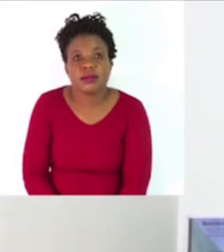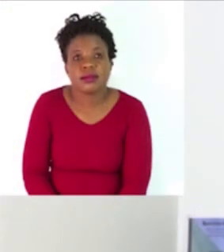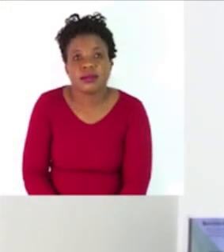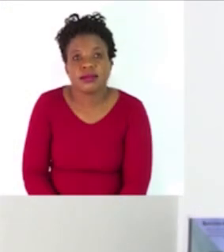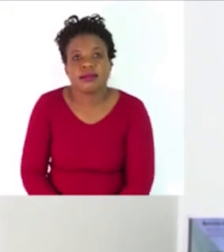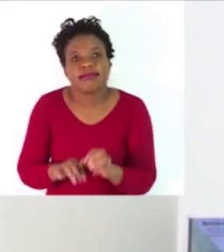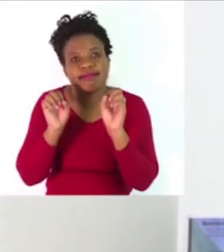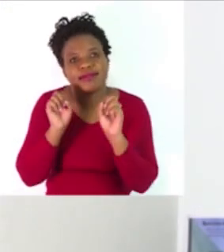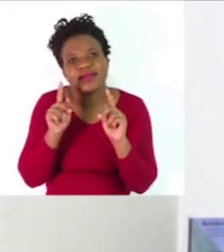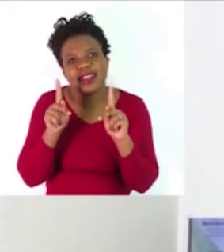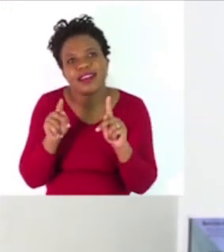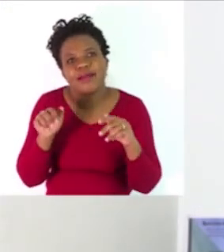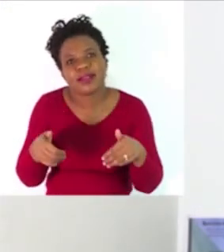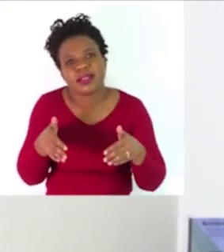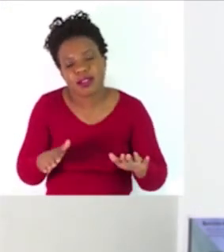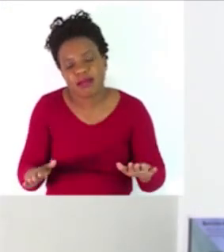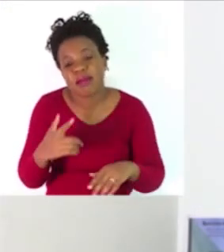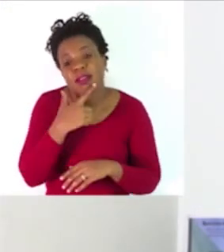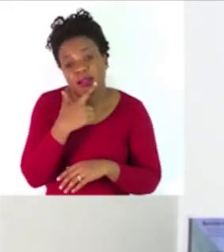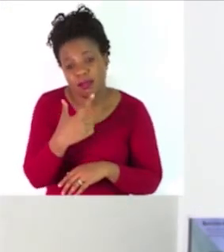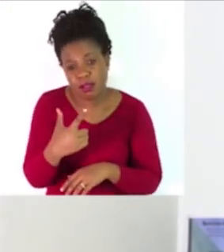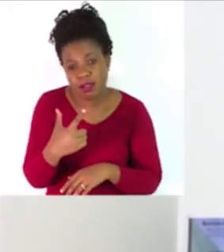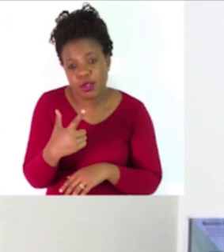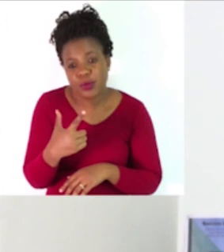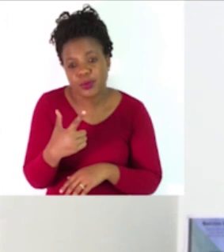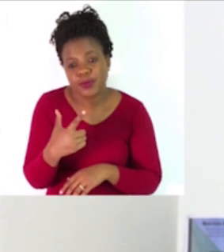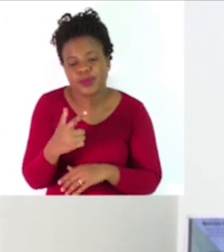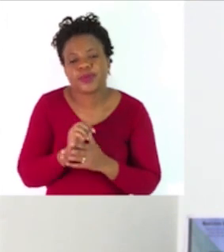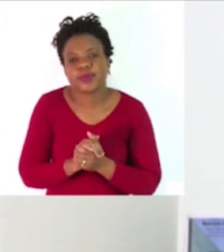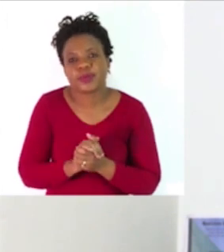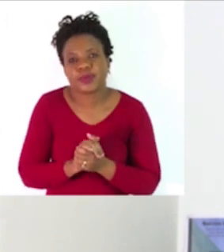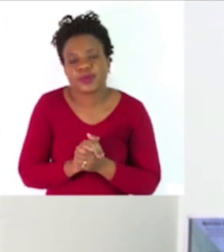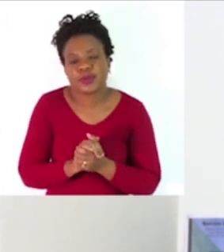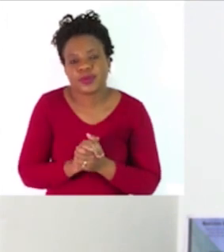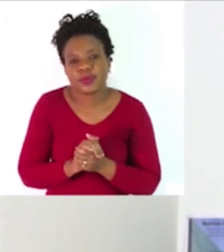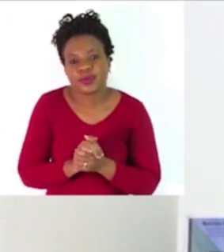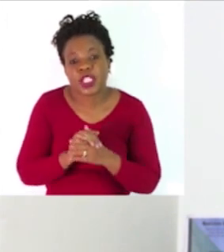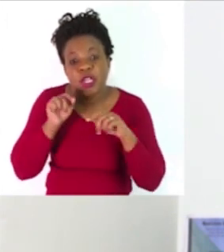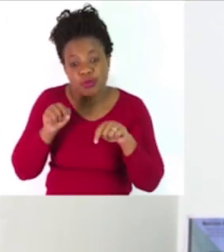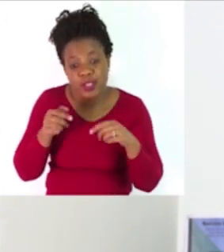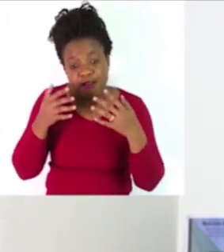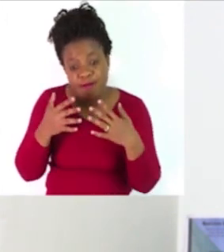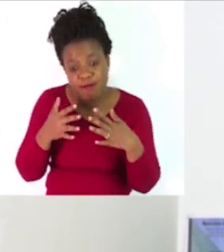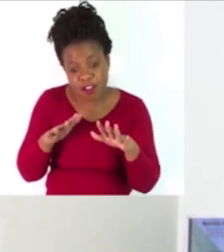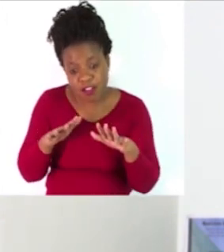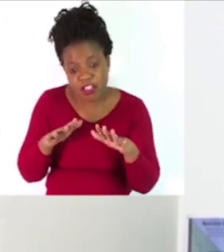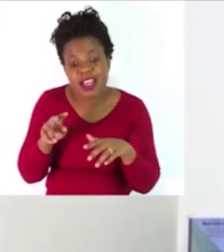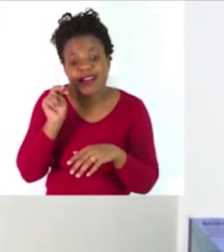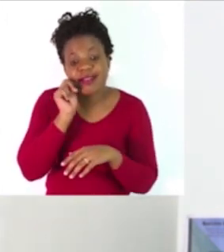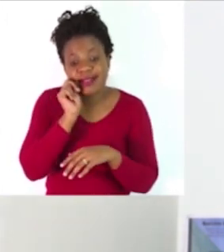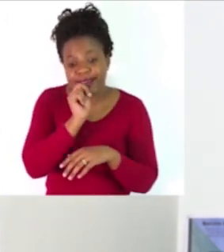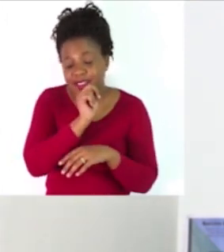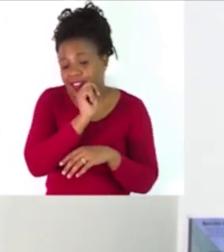Right, boys and girls, thank you very much. We have come to the end of our nouns. I hope